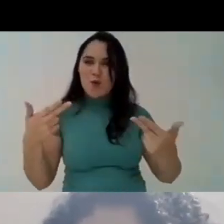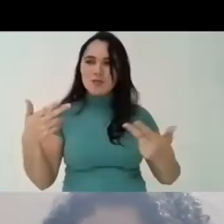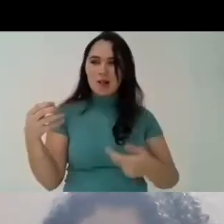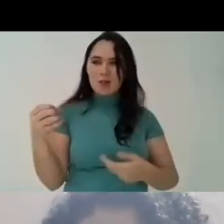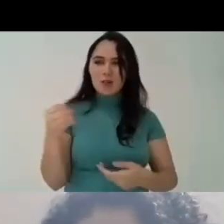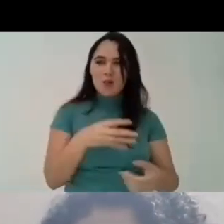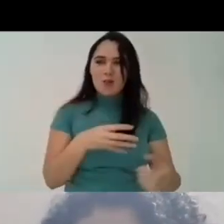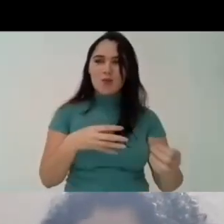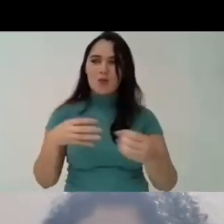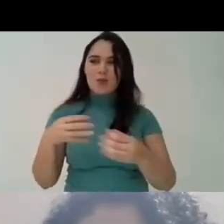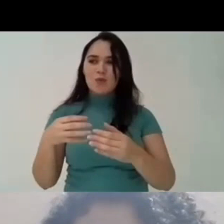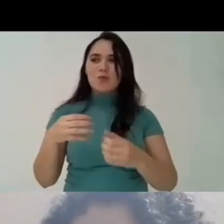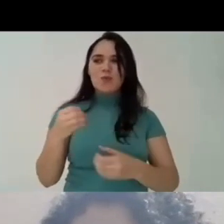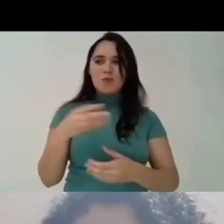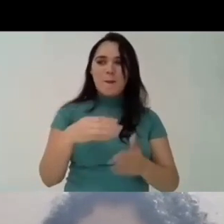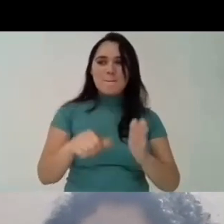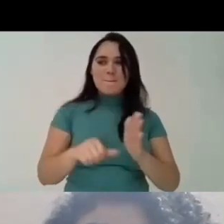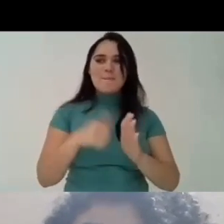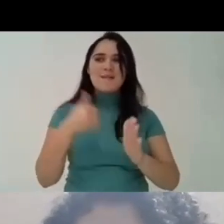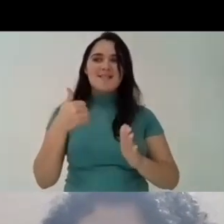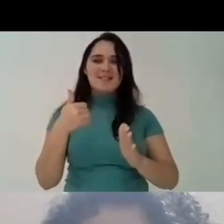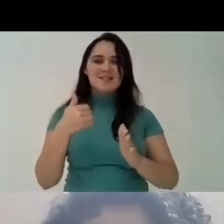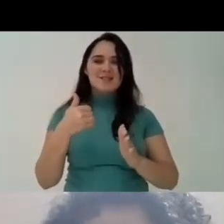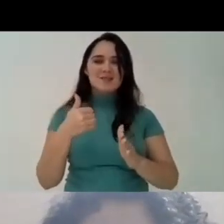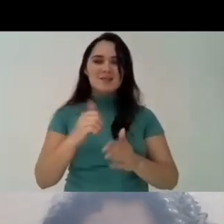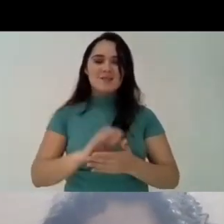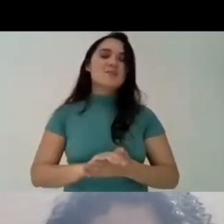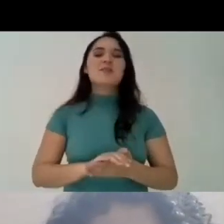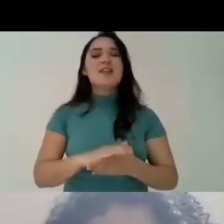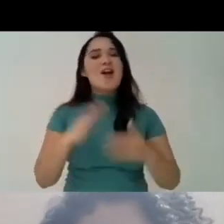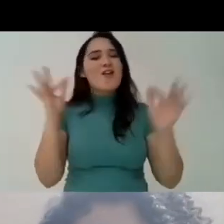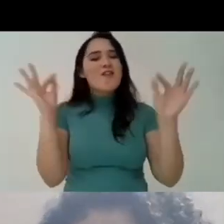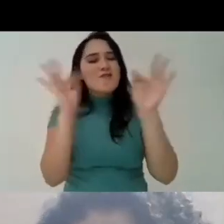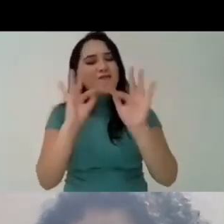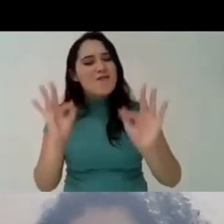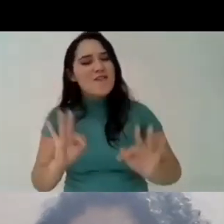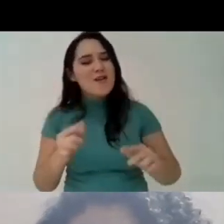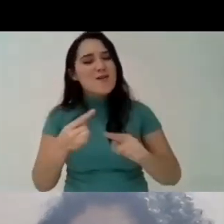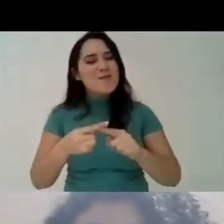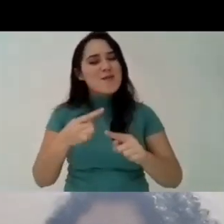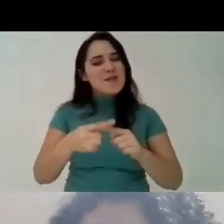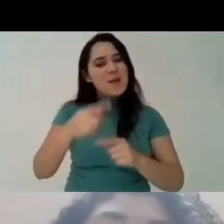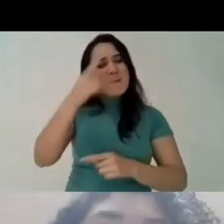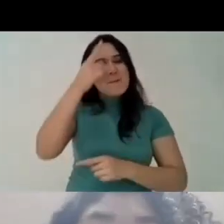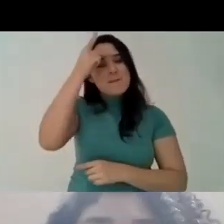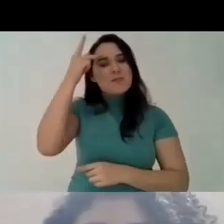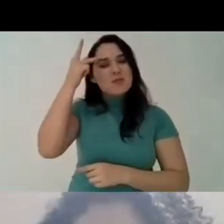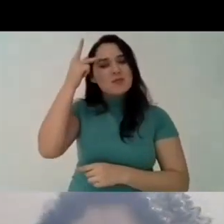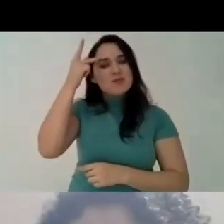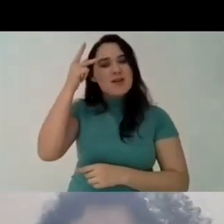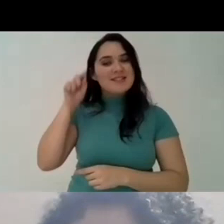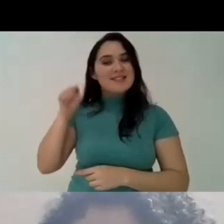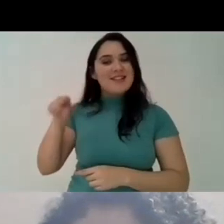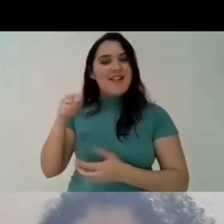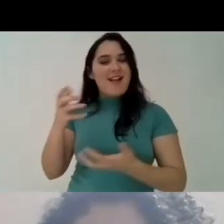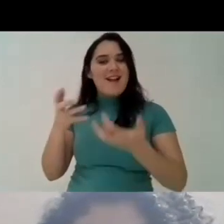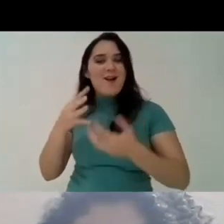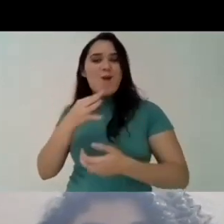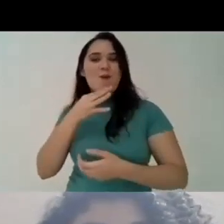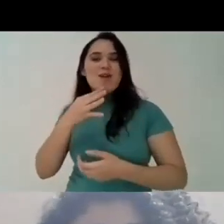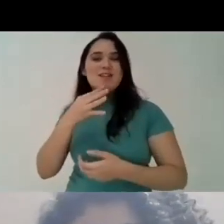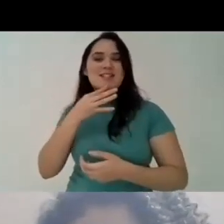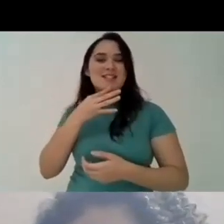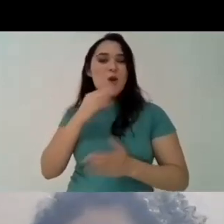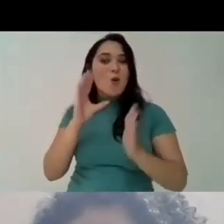uh research studies we always received researchers in our in our houses and i